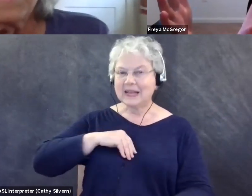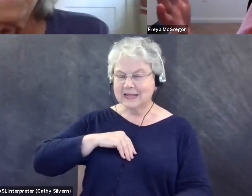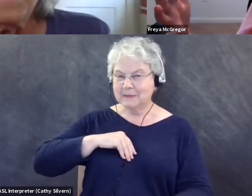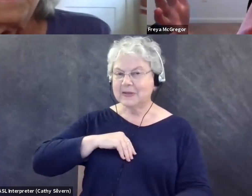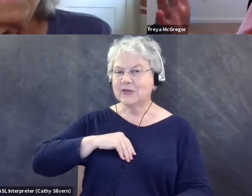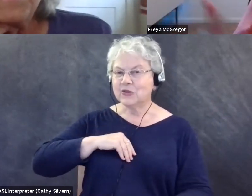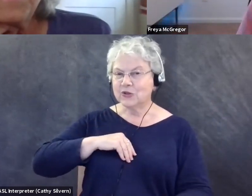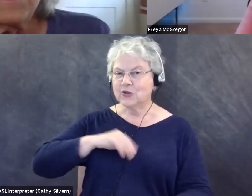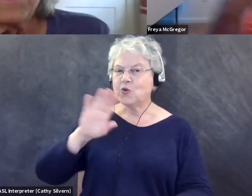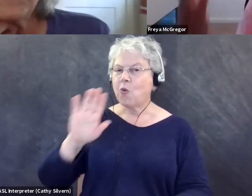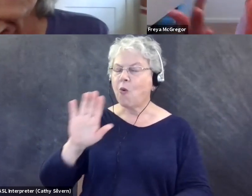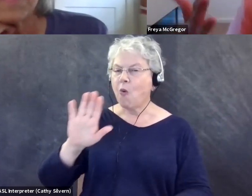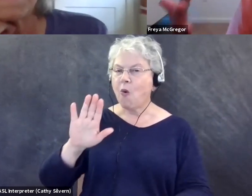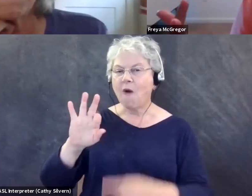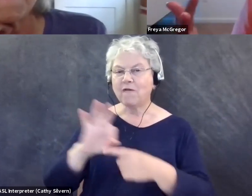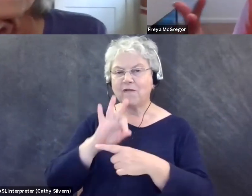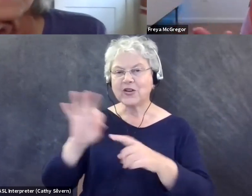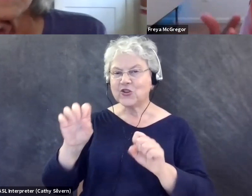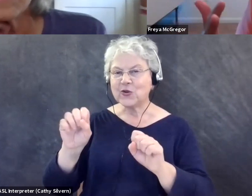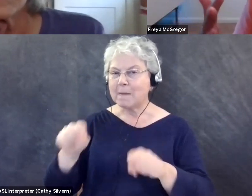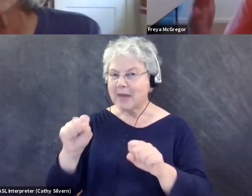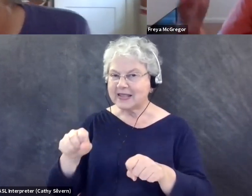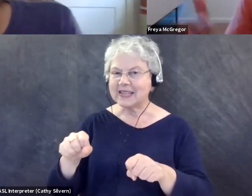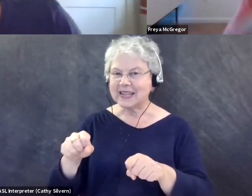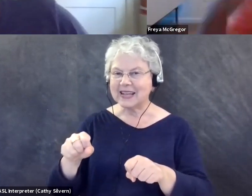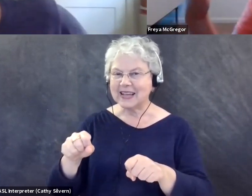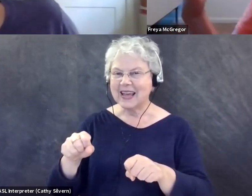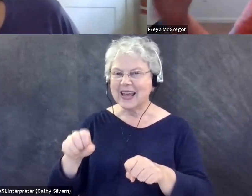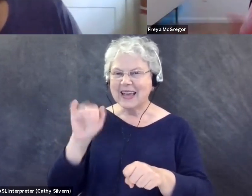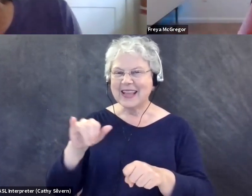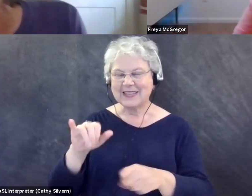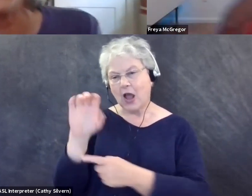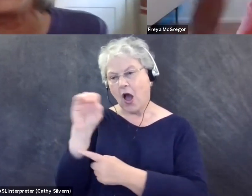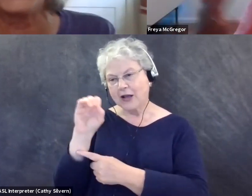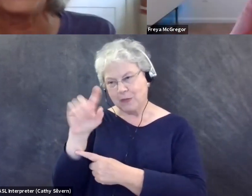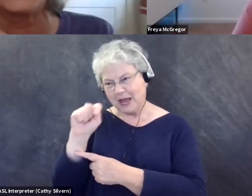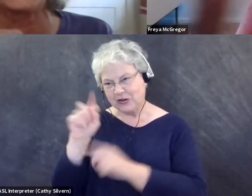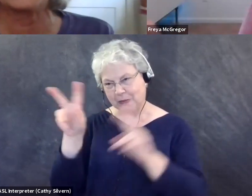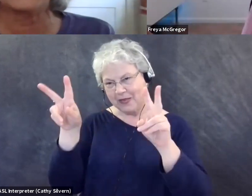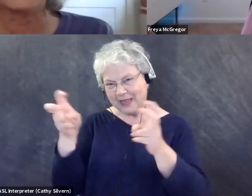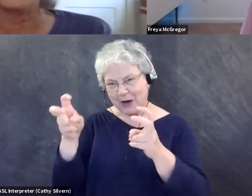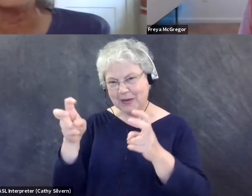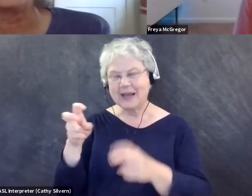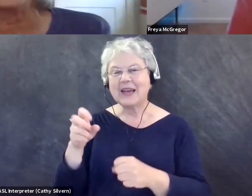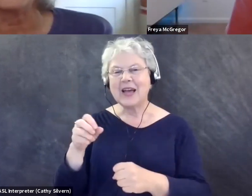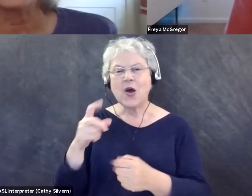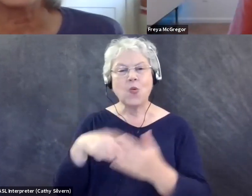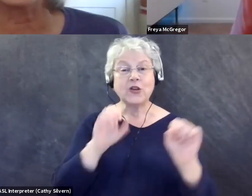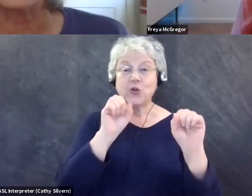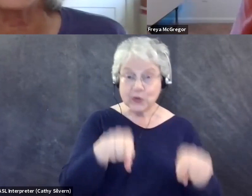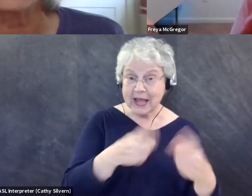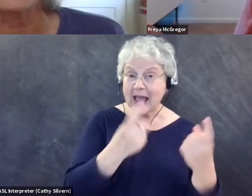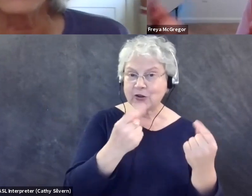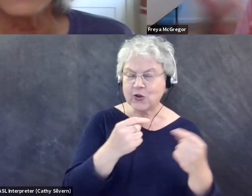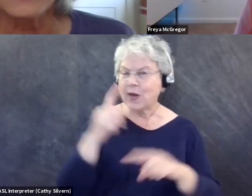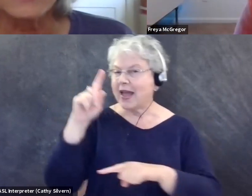of your functional capacity, which is a super occupational therapy term, but like, you know, what you can do and what you can't do